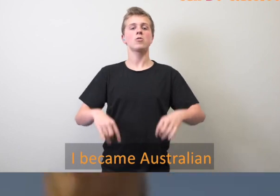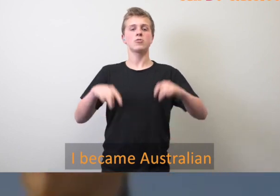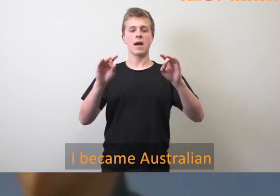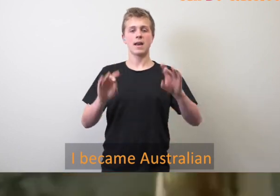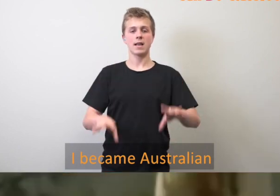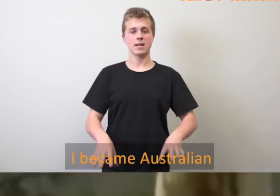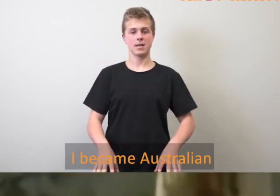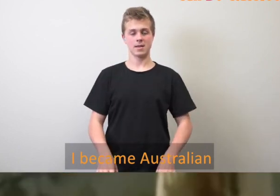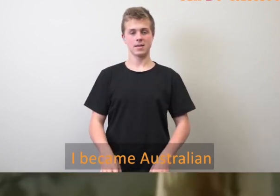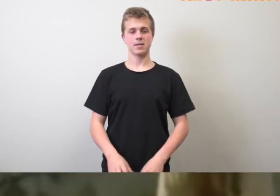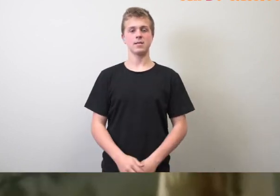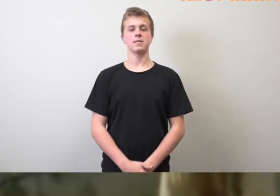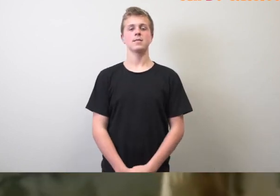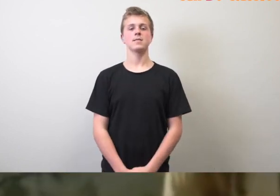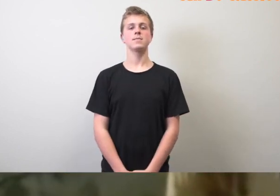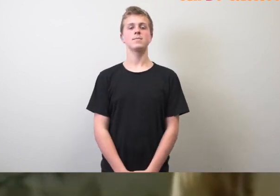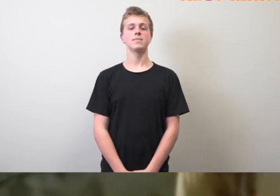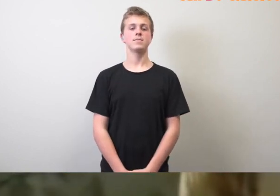Australian.